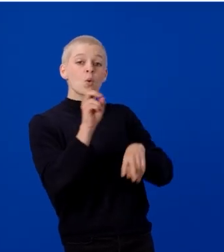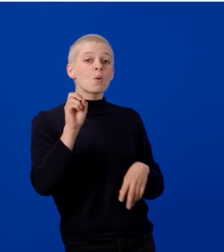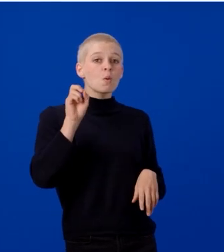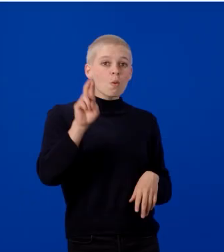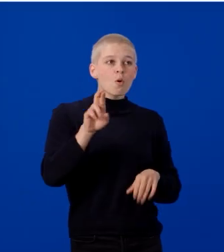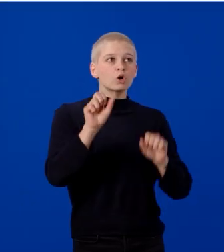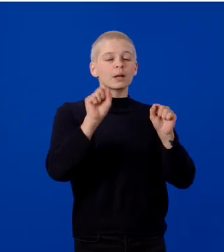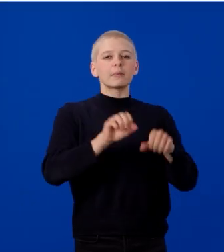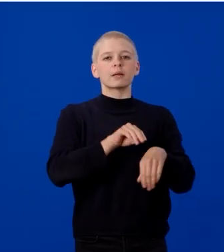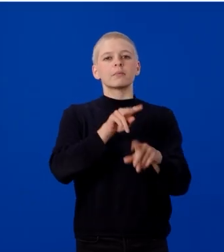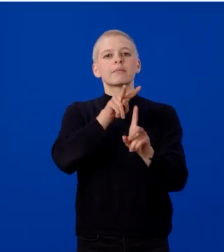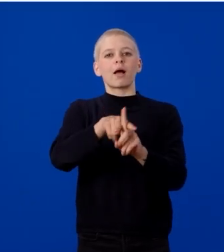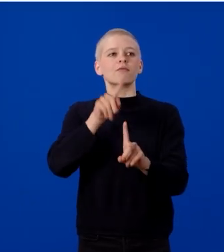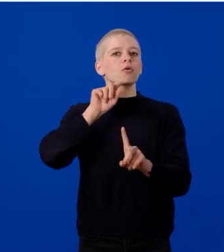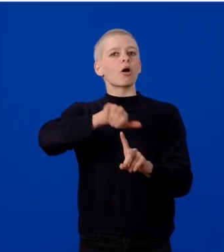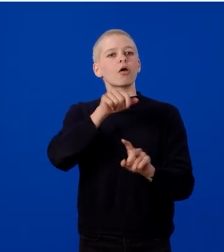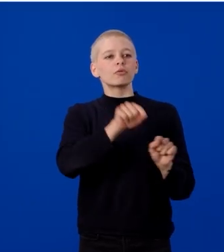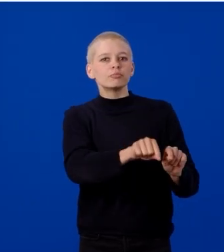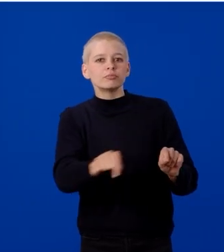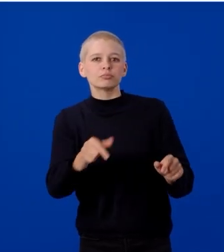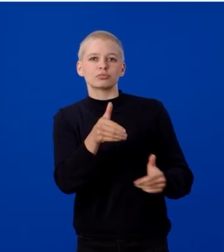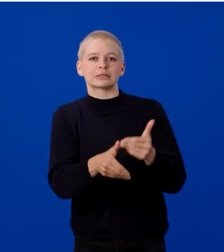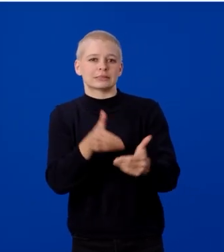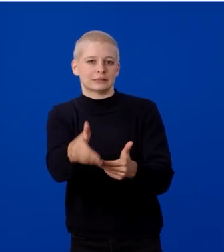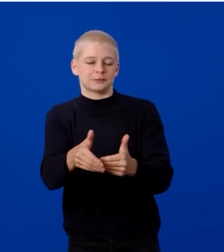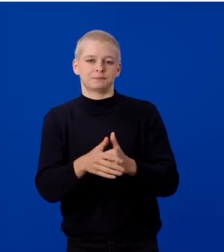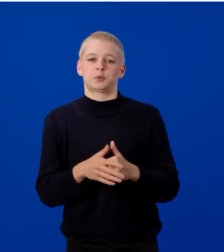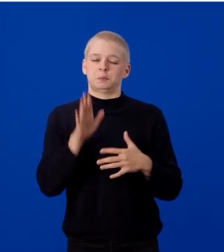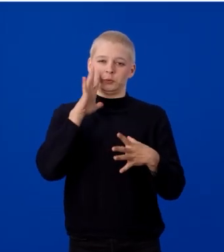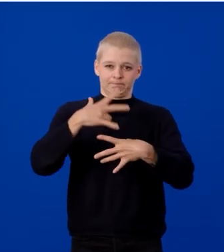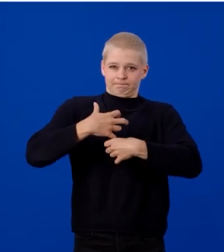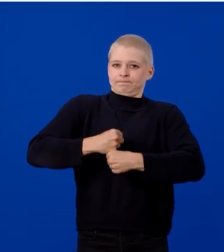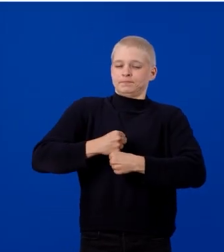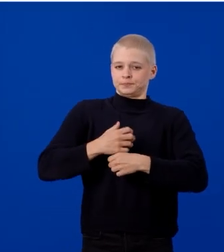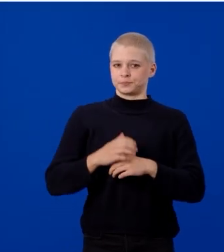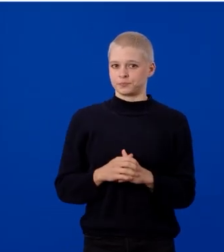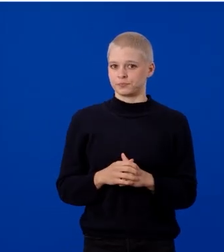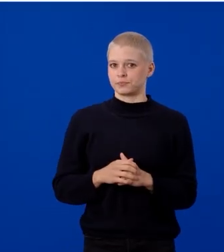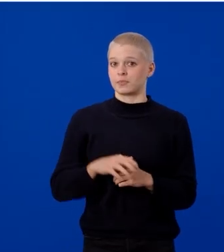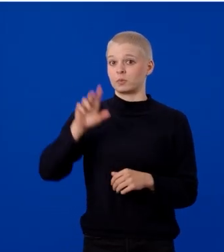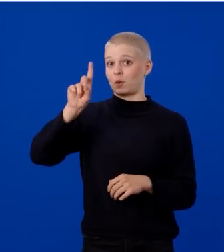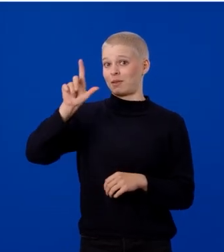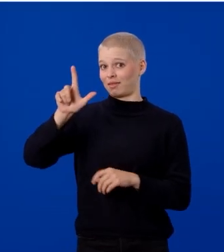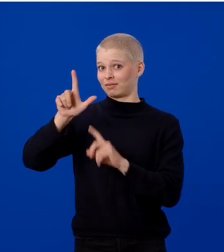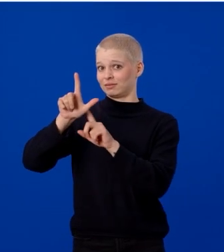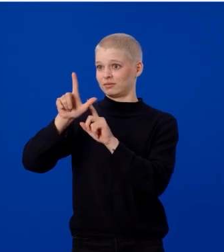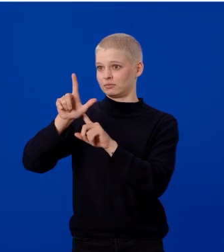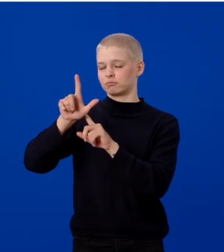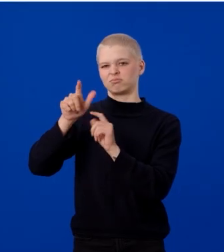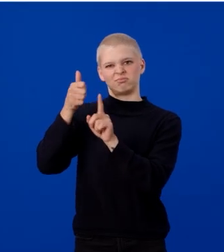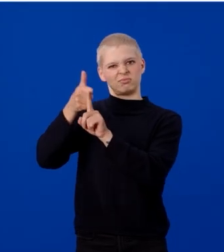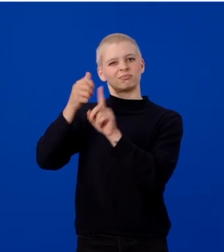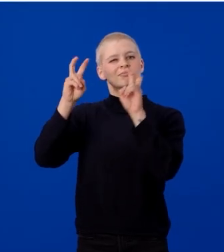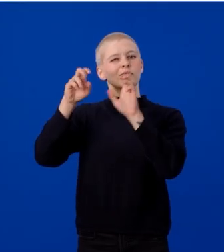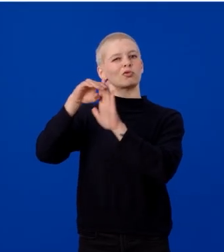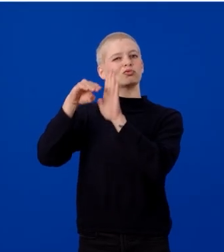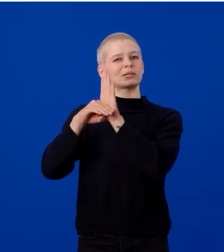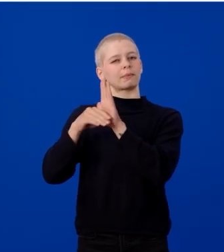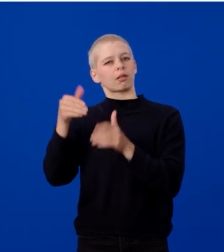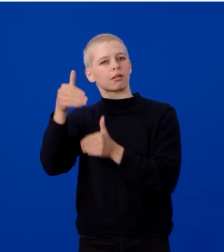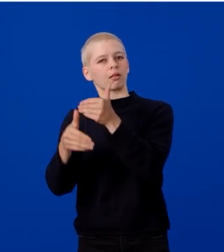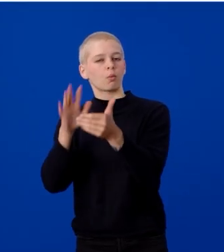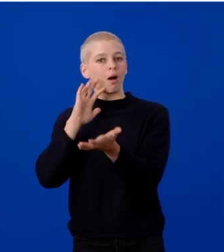downstream processing. So, to summarize, document lens is a recipe that can help